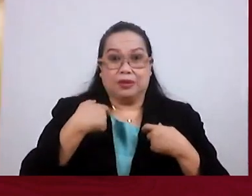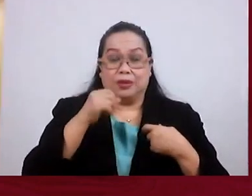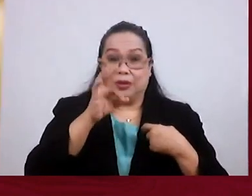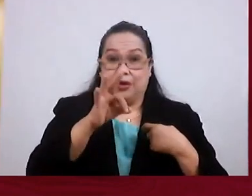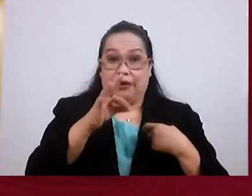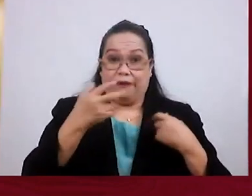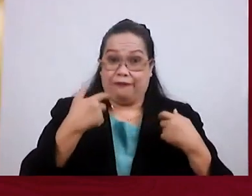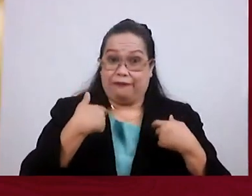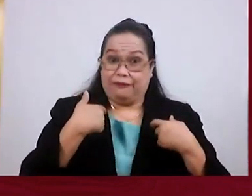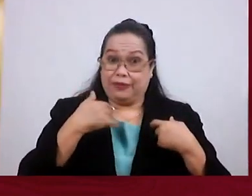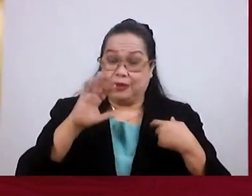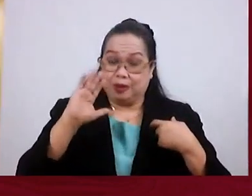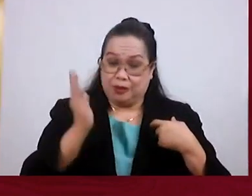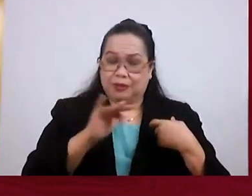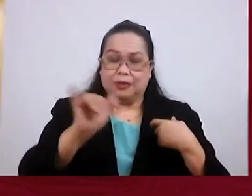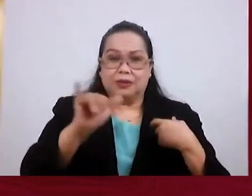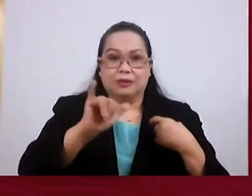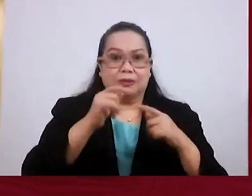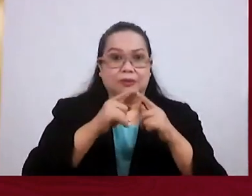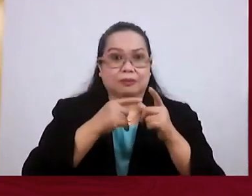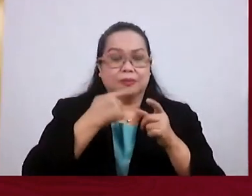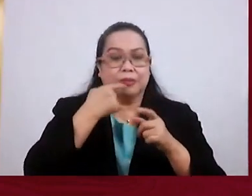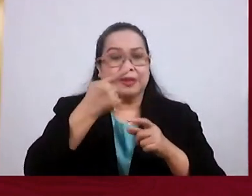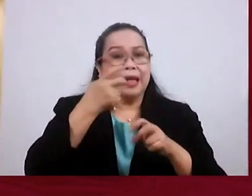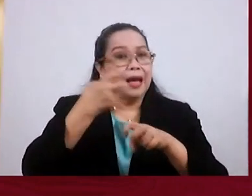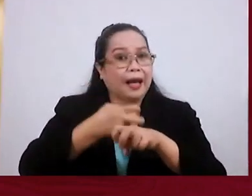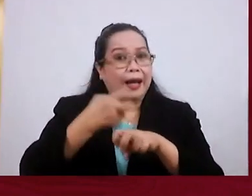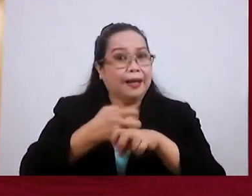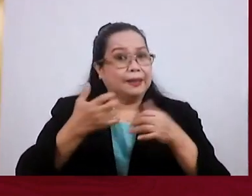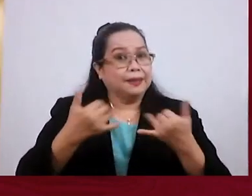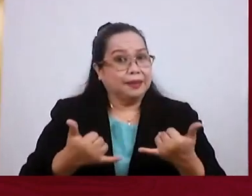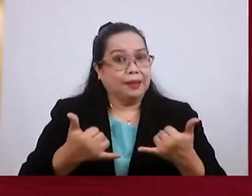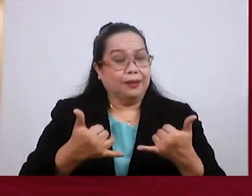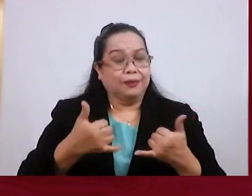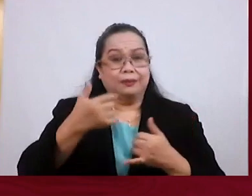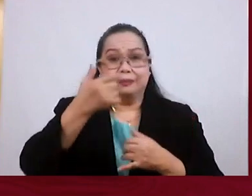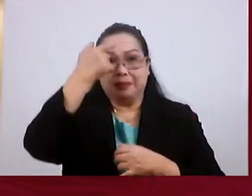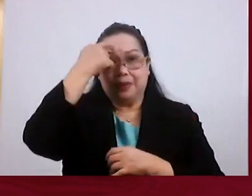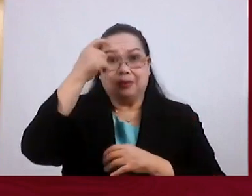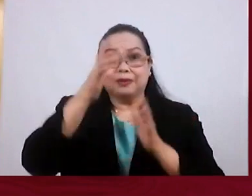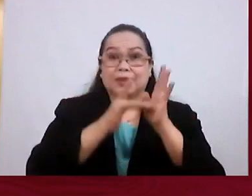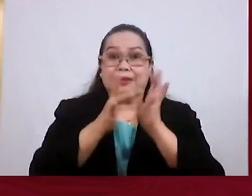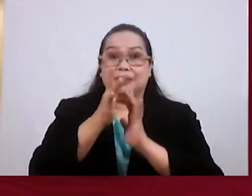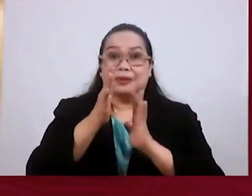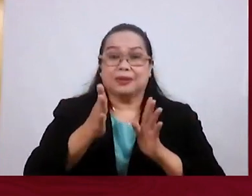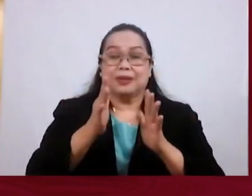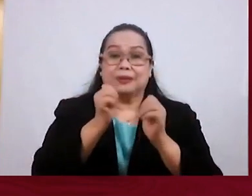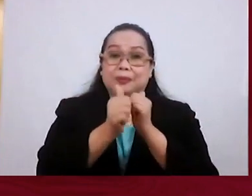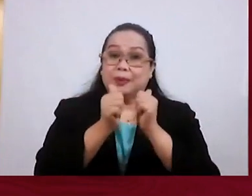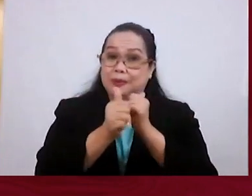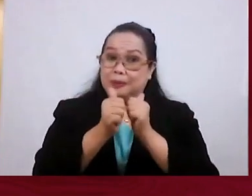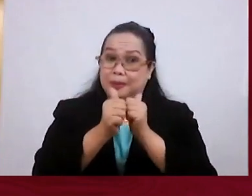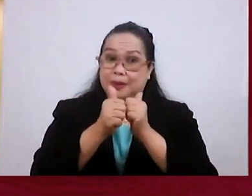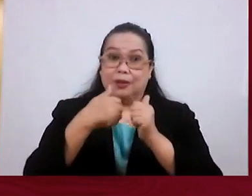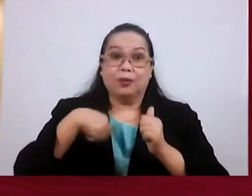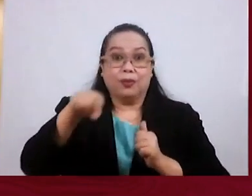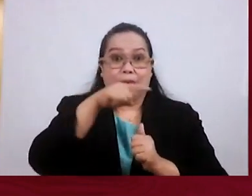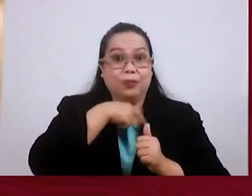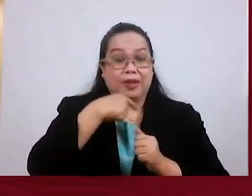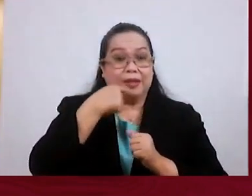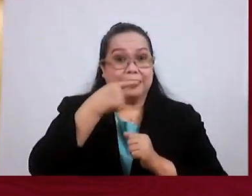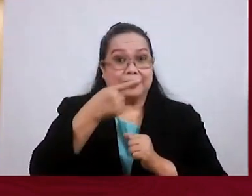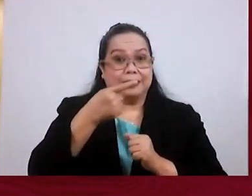difficult at that time, like it is difficult now to be a Christian. And so that's what it means. That's why we said,